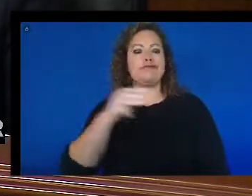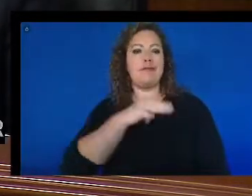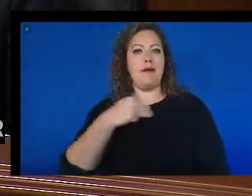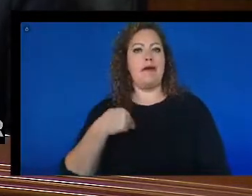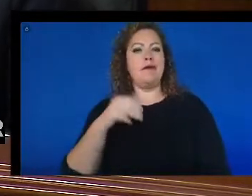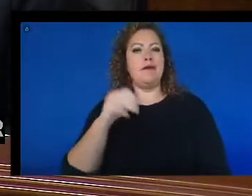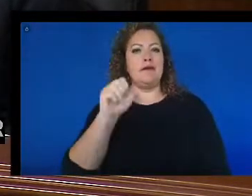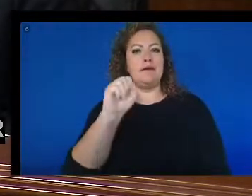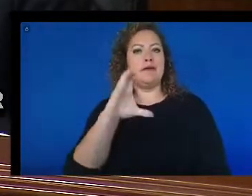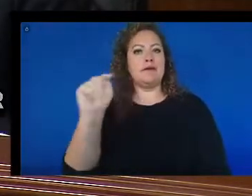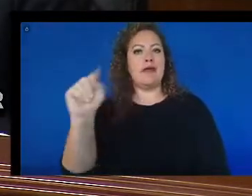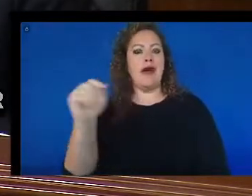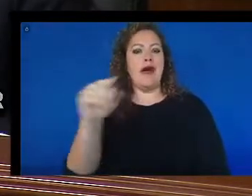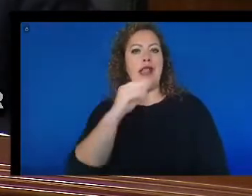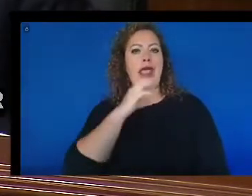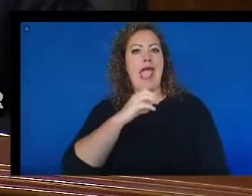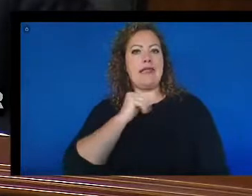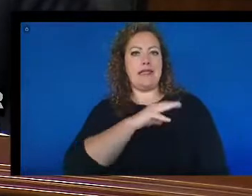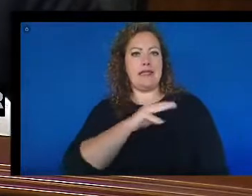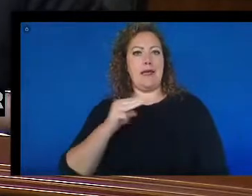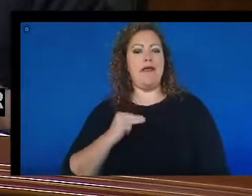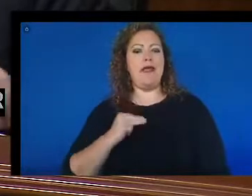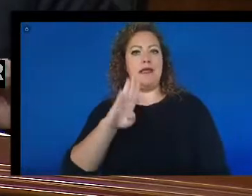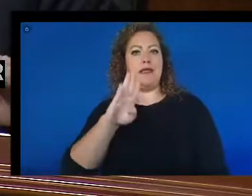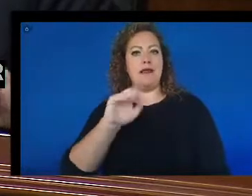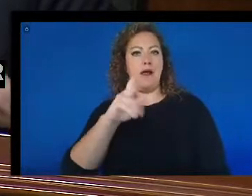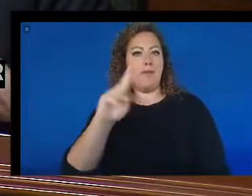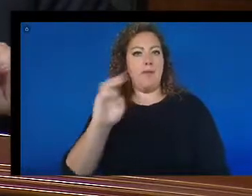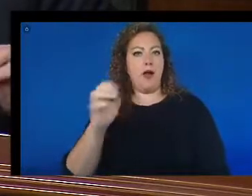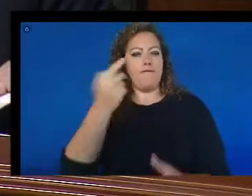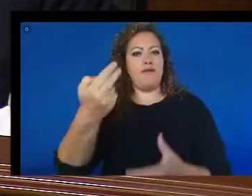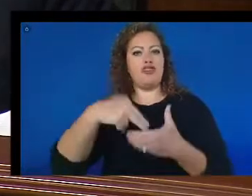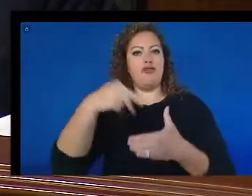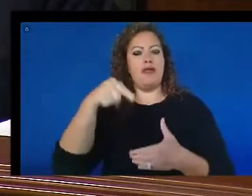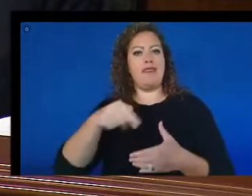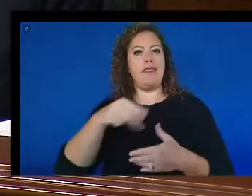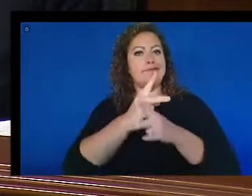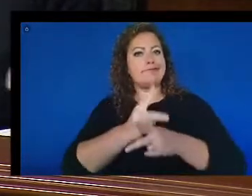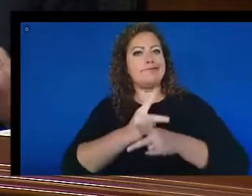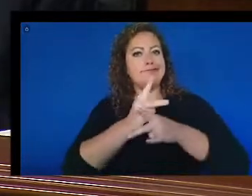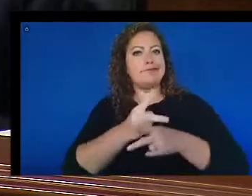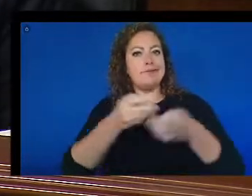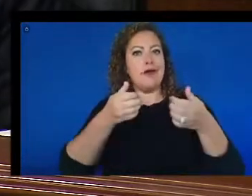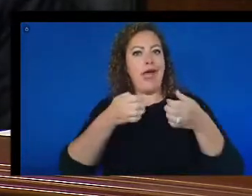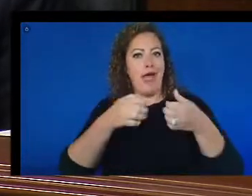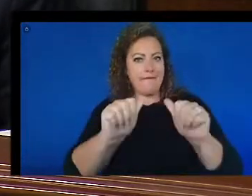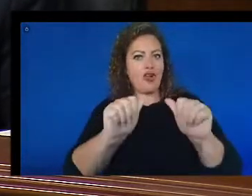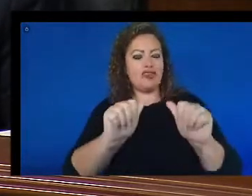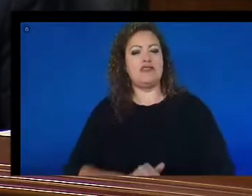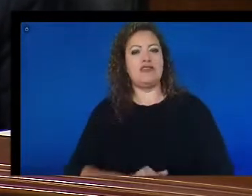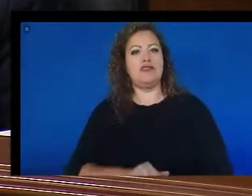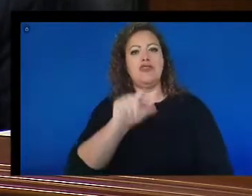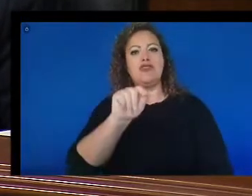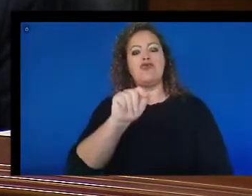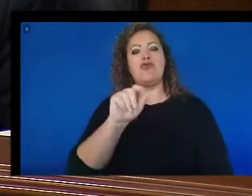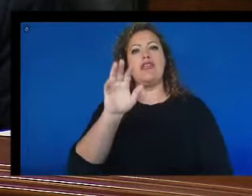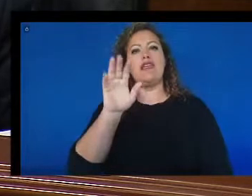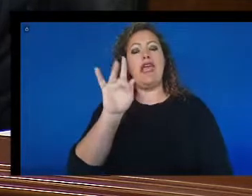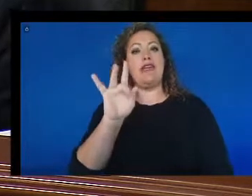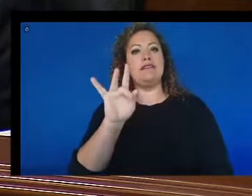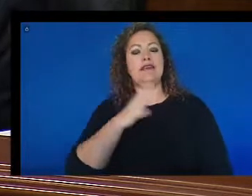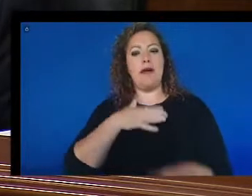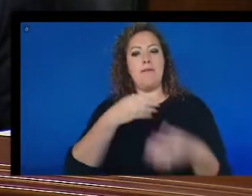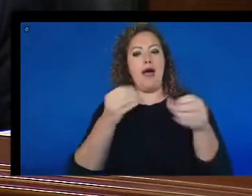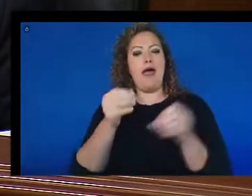colleague, Senator Burr, for joining me in these oversight efforts. In 2018, my office heard